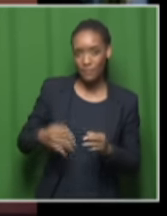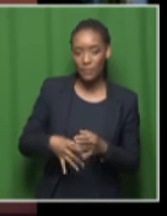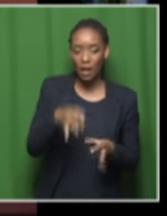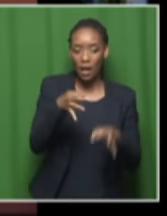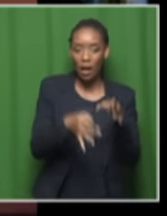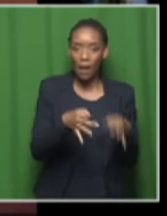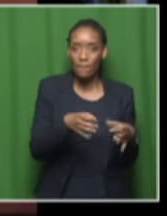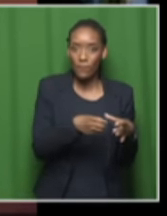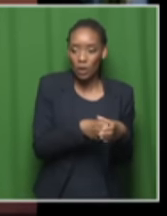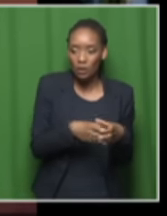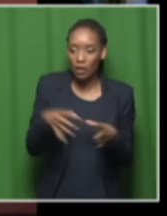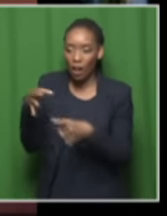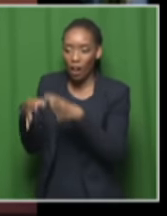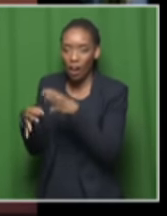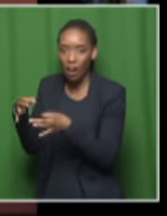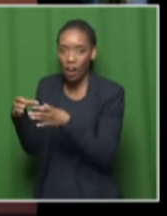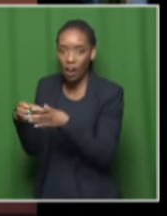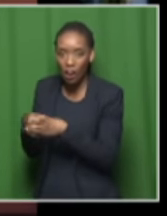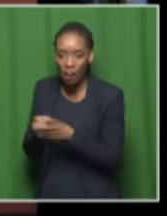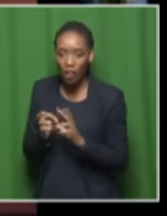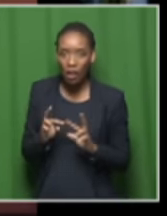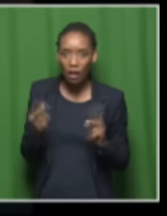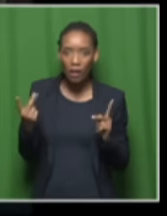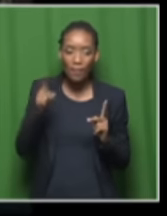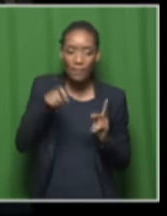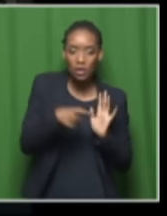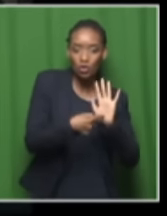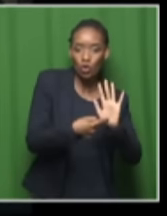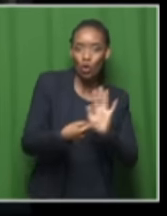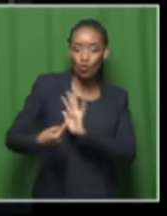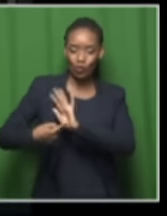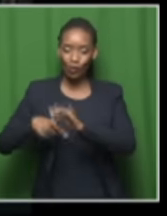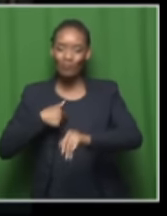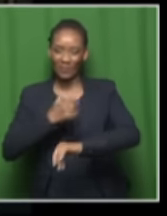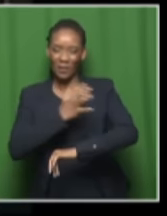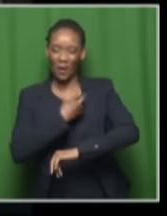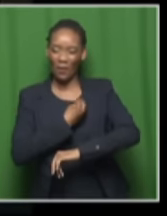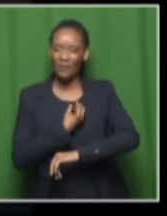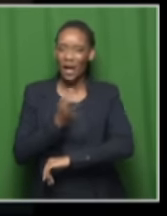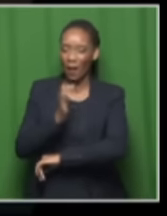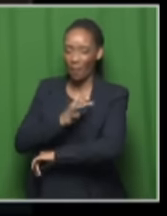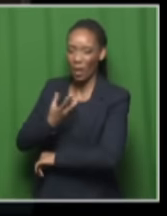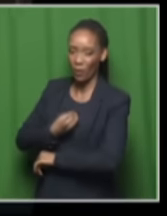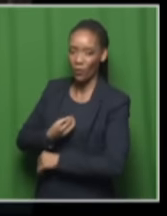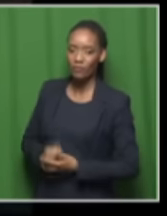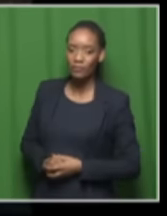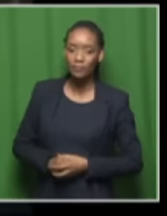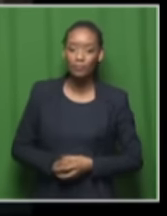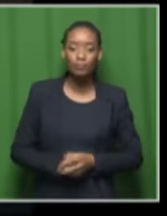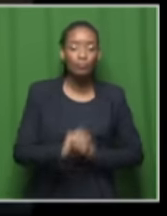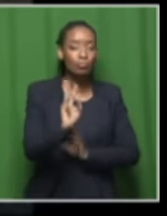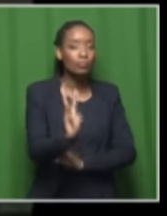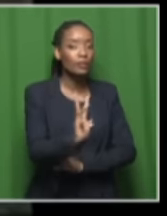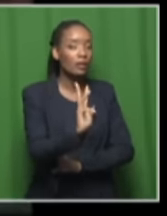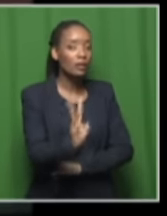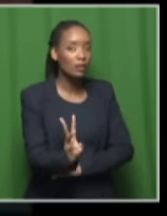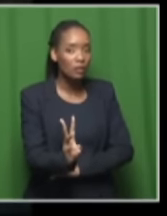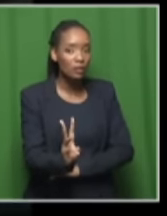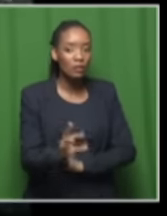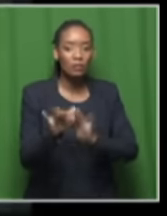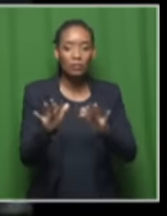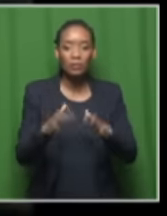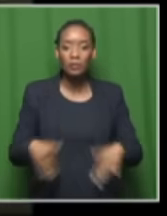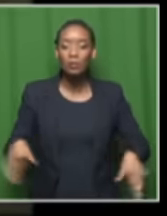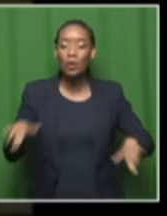parties had to show their own strength but he's cautioned people to be careful not to apportion all the